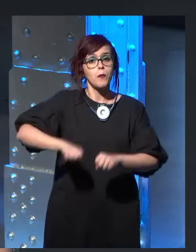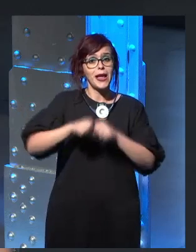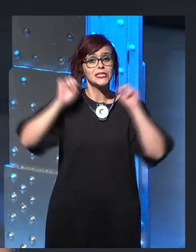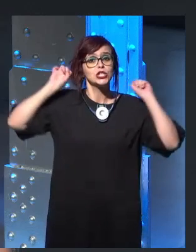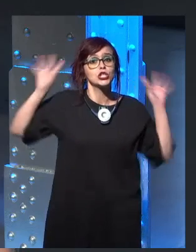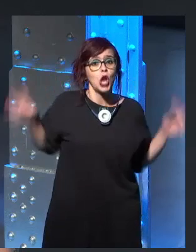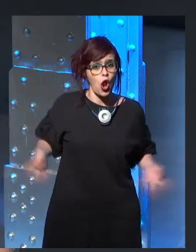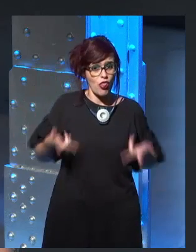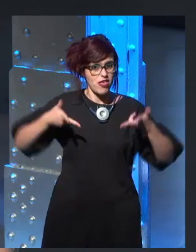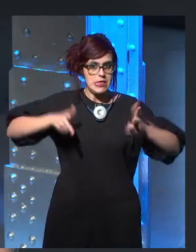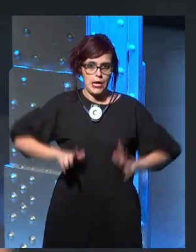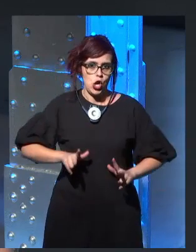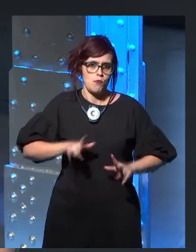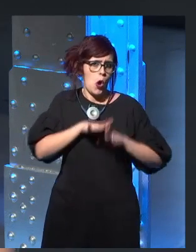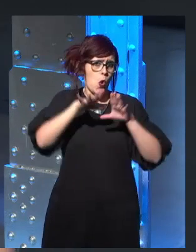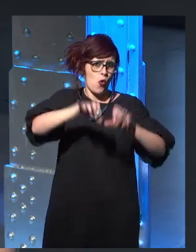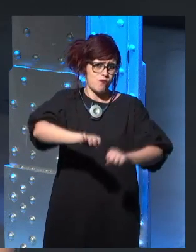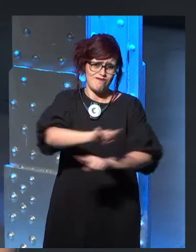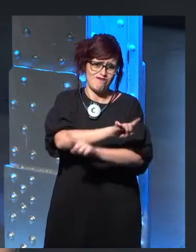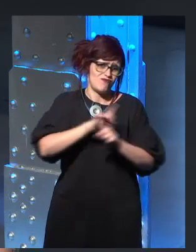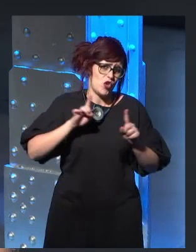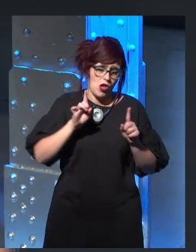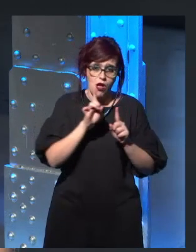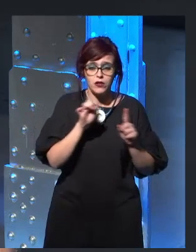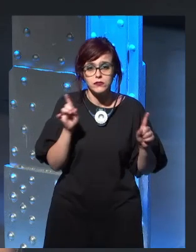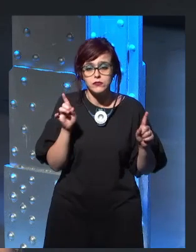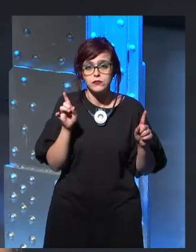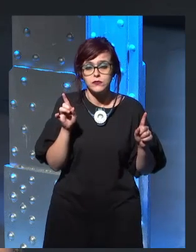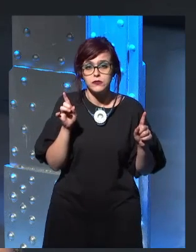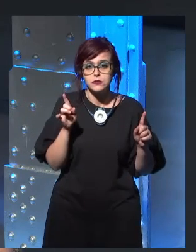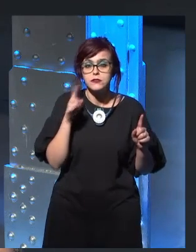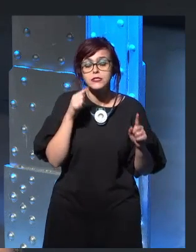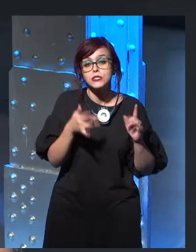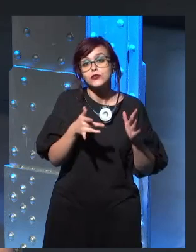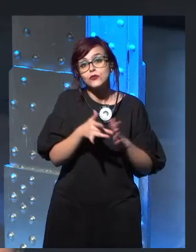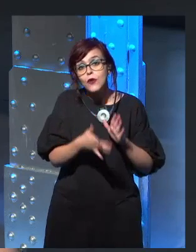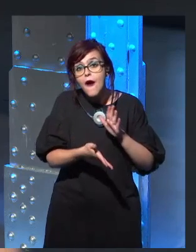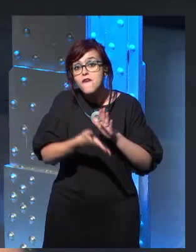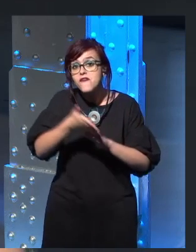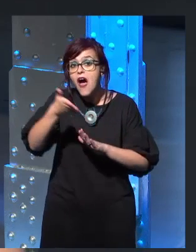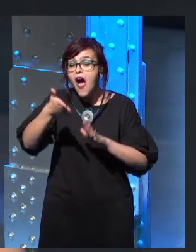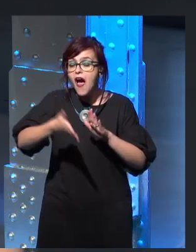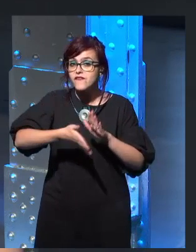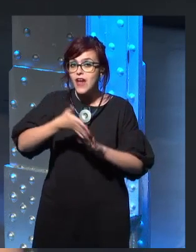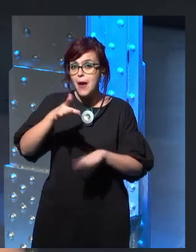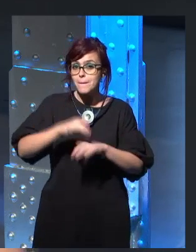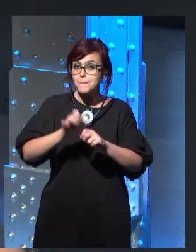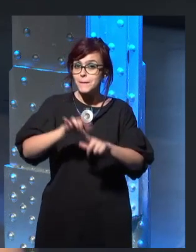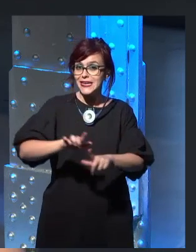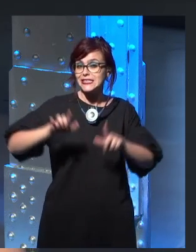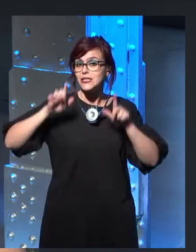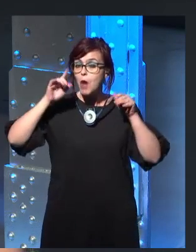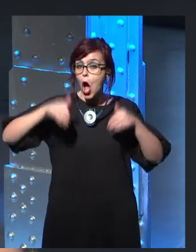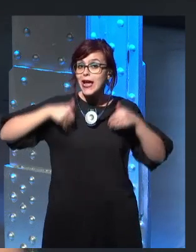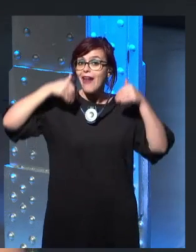Is it possible that he has some claim to it? Well, there's the theories that would make out that he